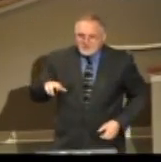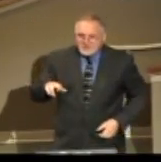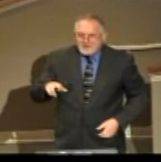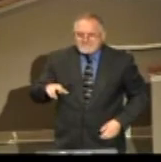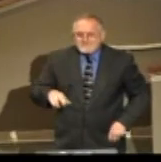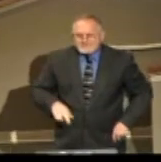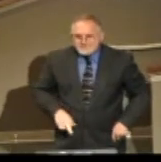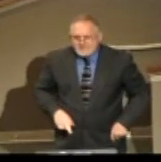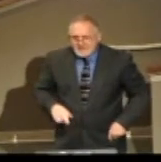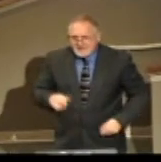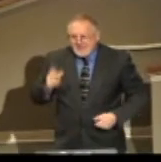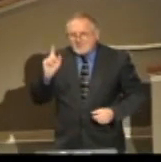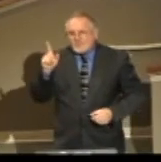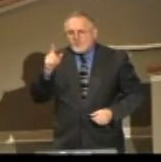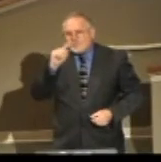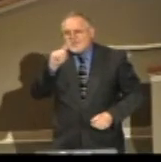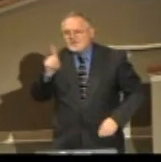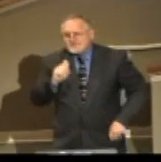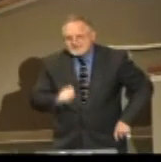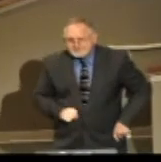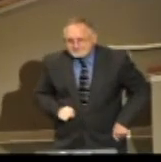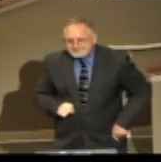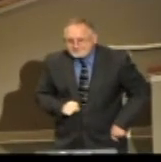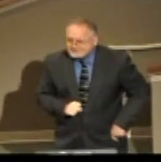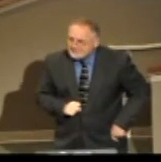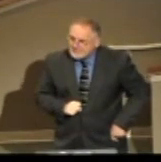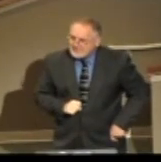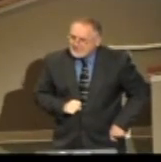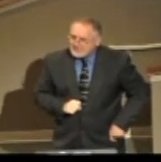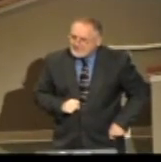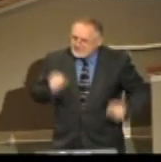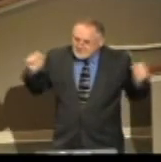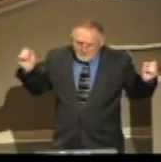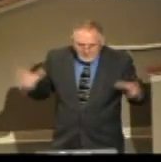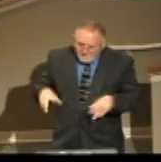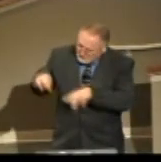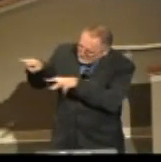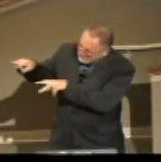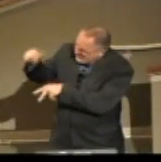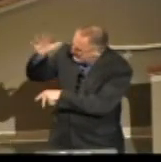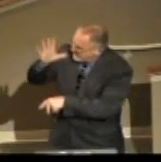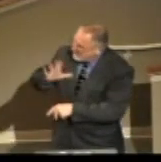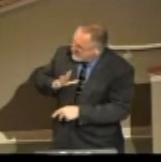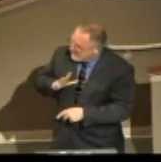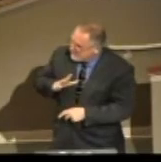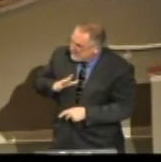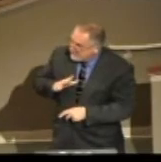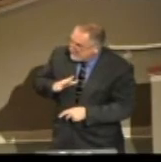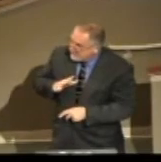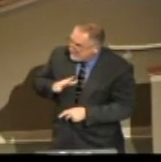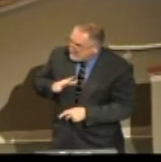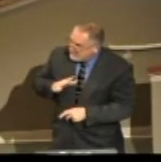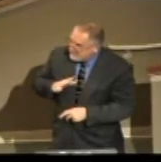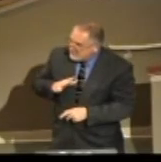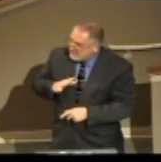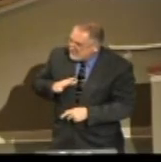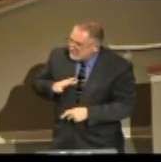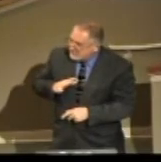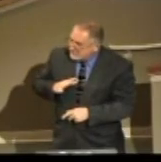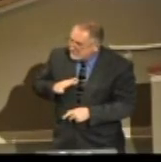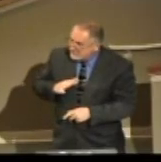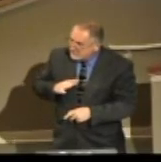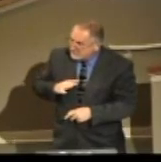Tillich, he said, I got one question. The crowd looks at him. He looks at the doctor and he goes,